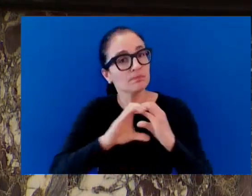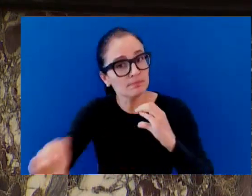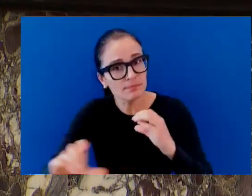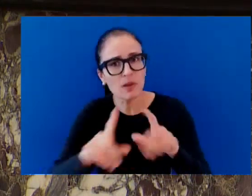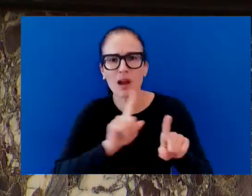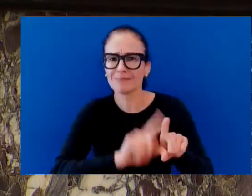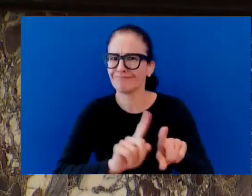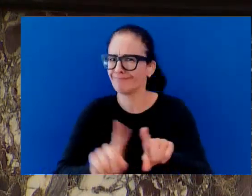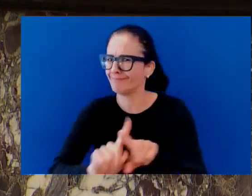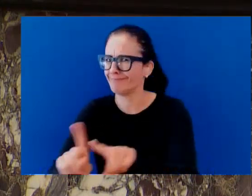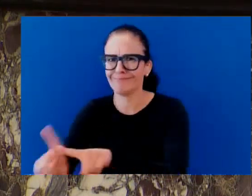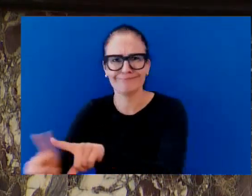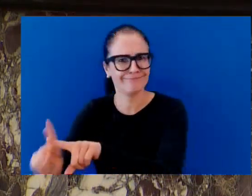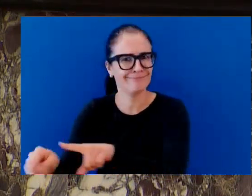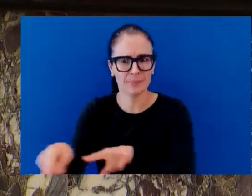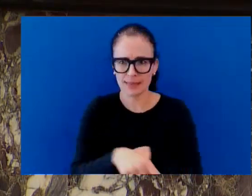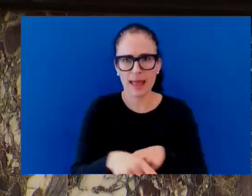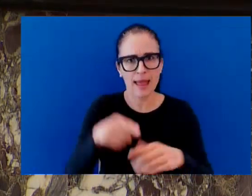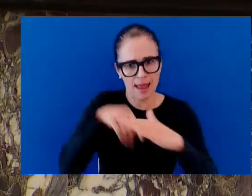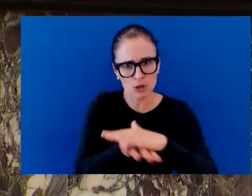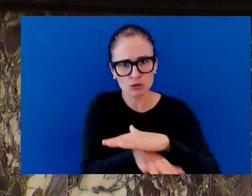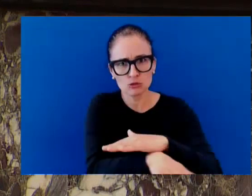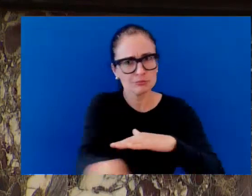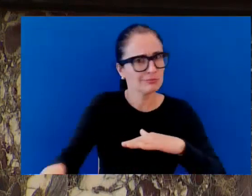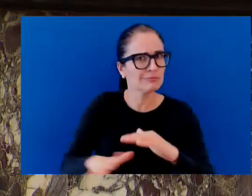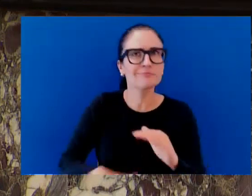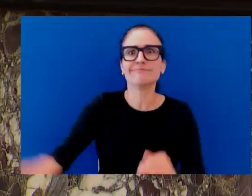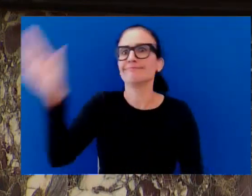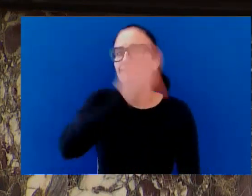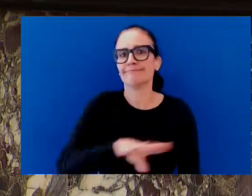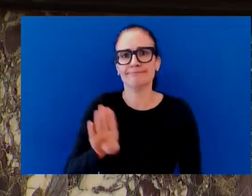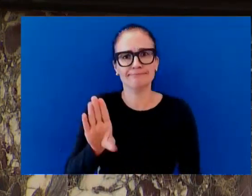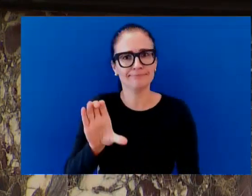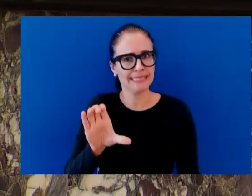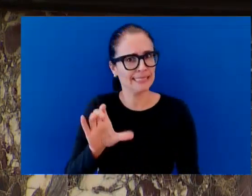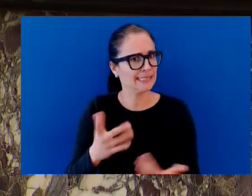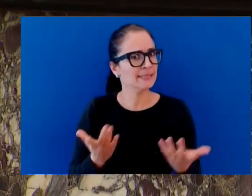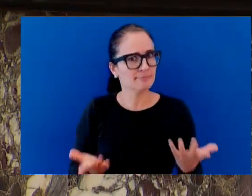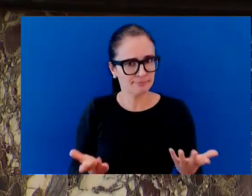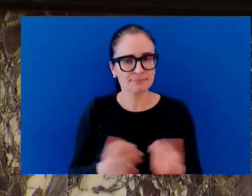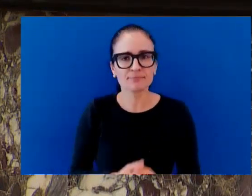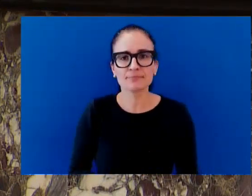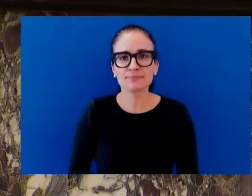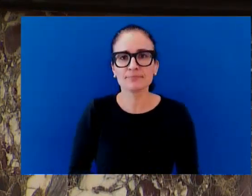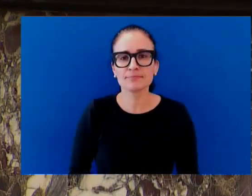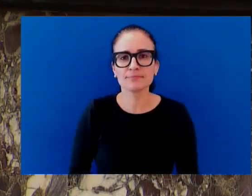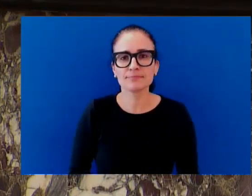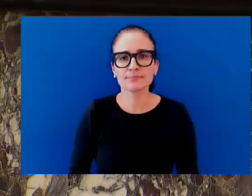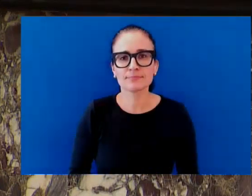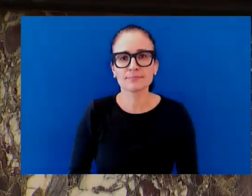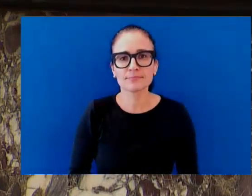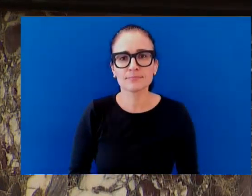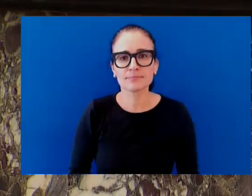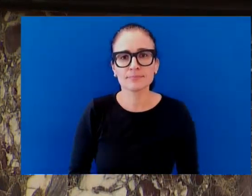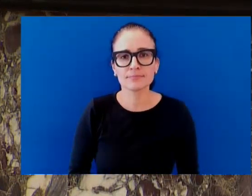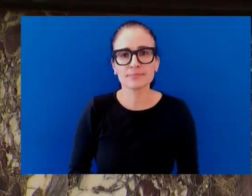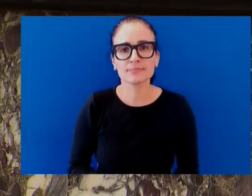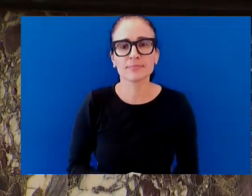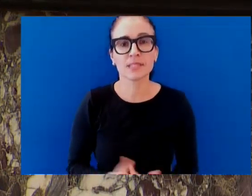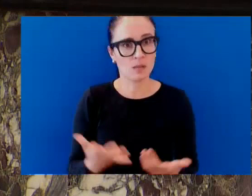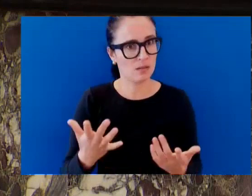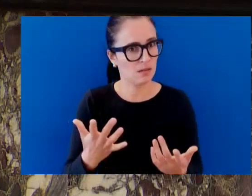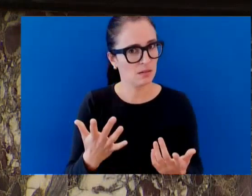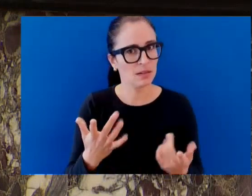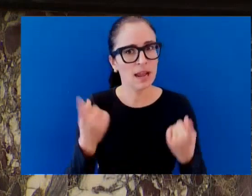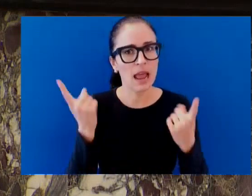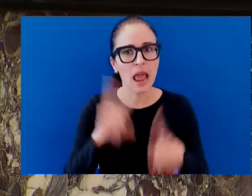warm, lit, safe and healthy. The smallest error can cause serious damage to these utilities and, more